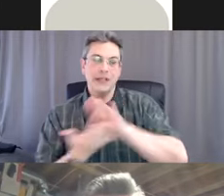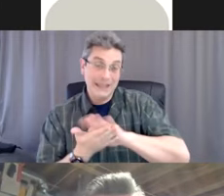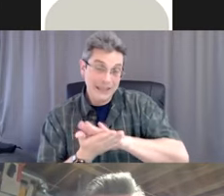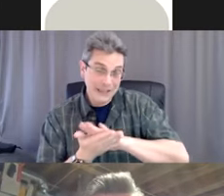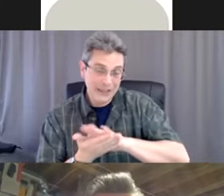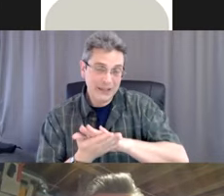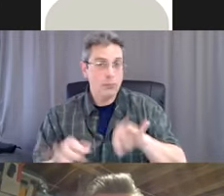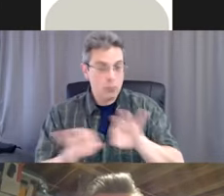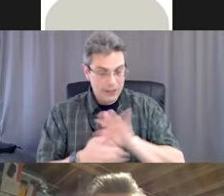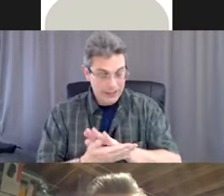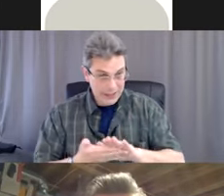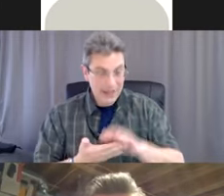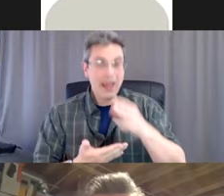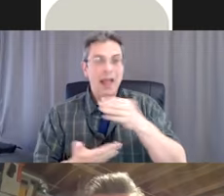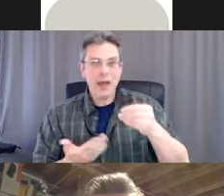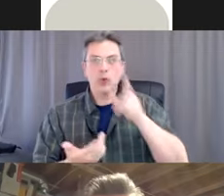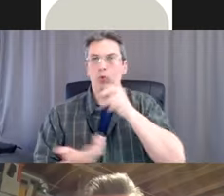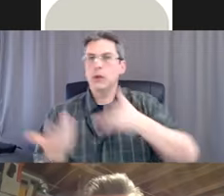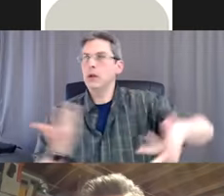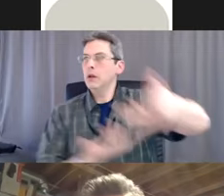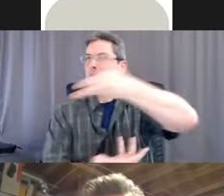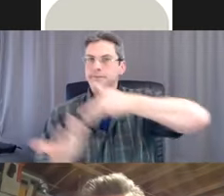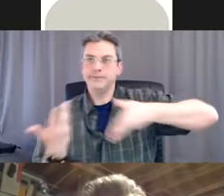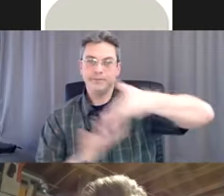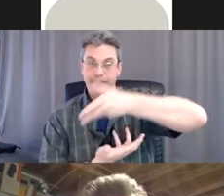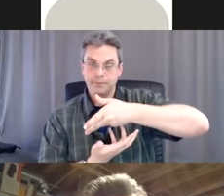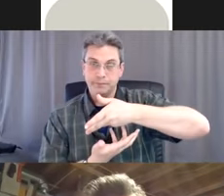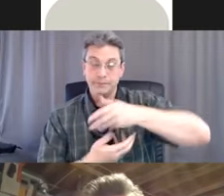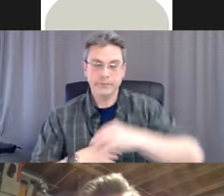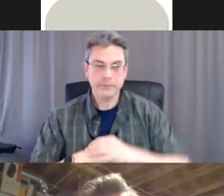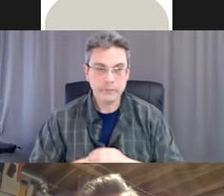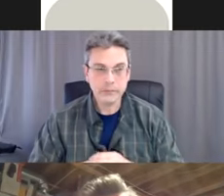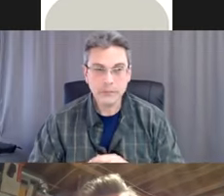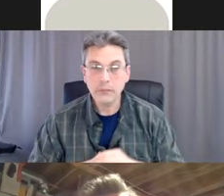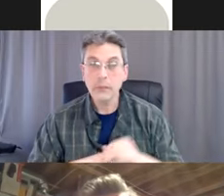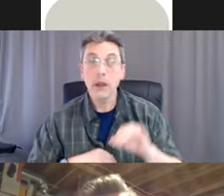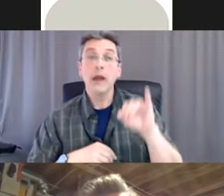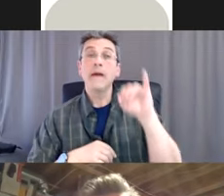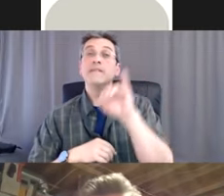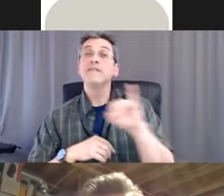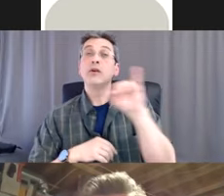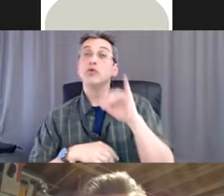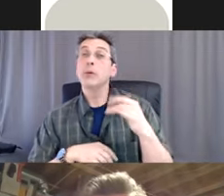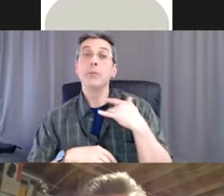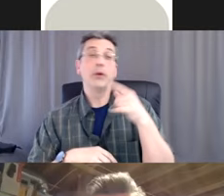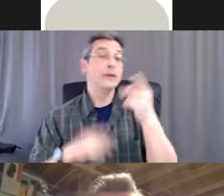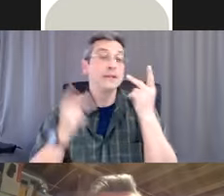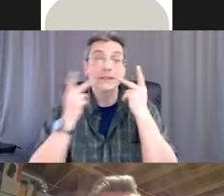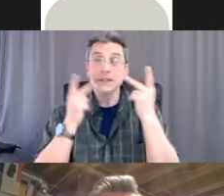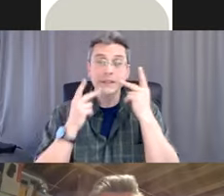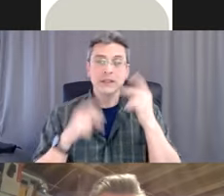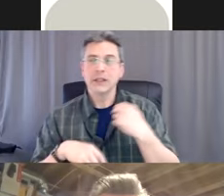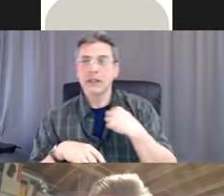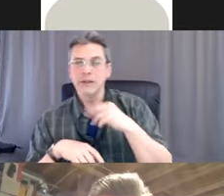Next. So common health care acquired infections that we traditionally see out in our community are urinary tract infections,